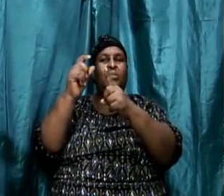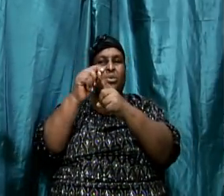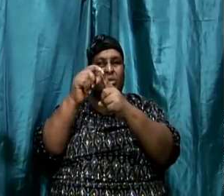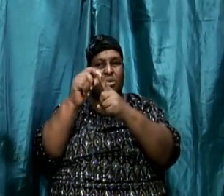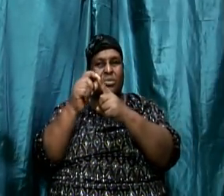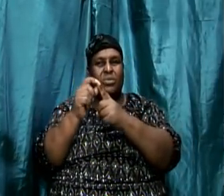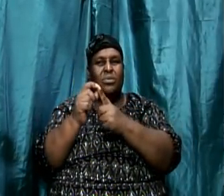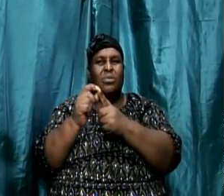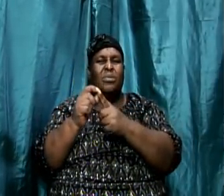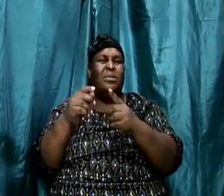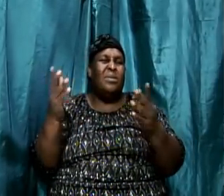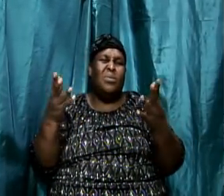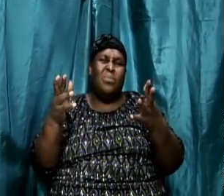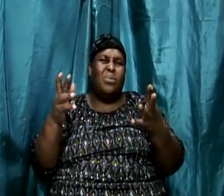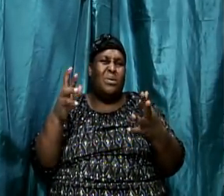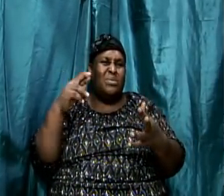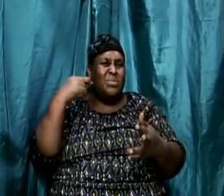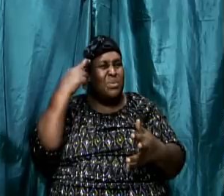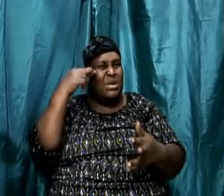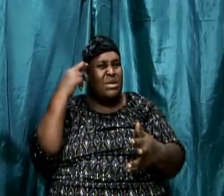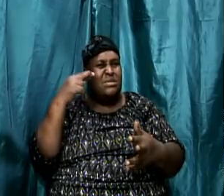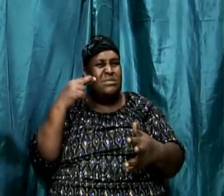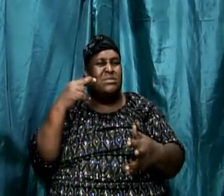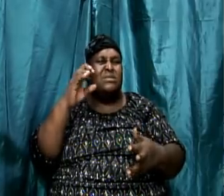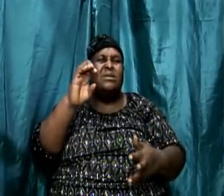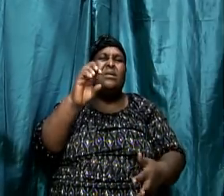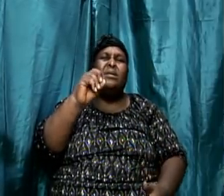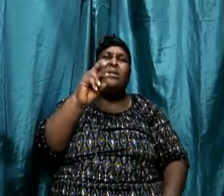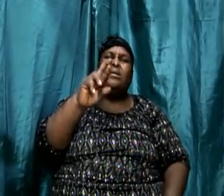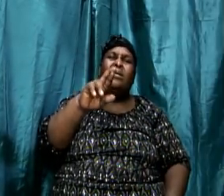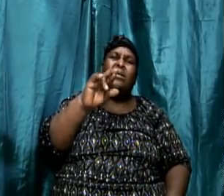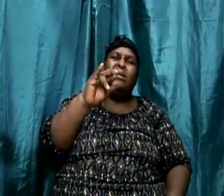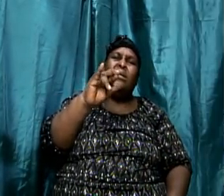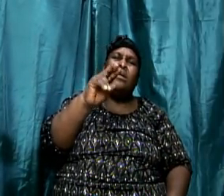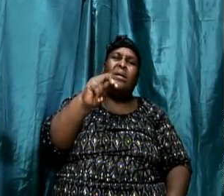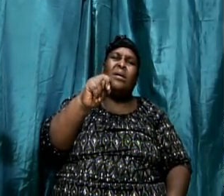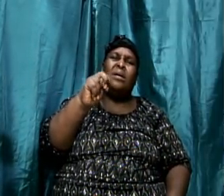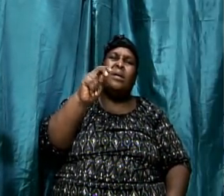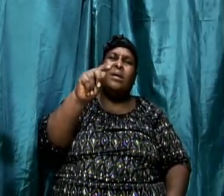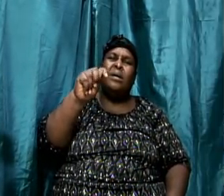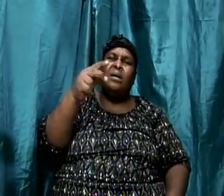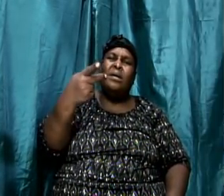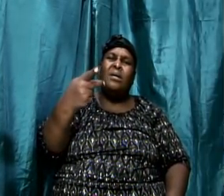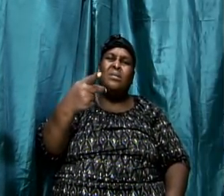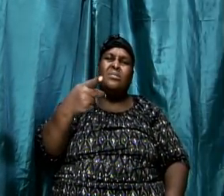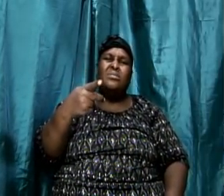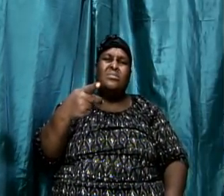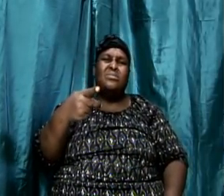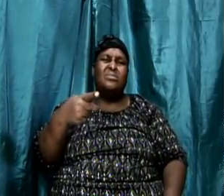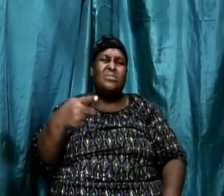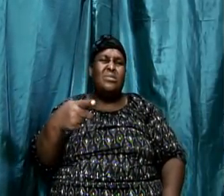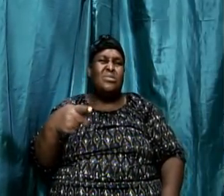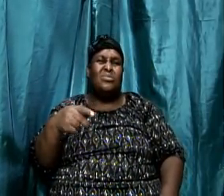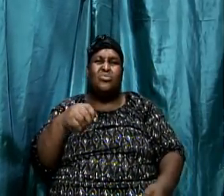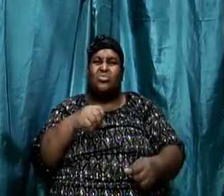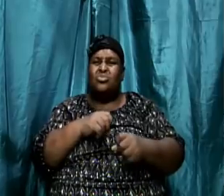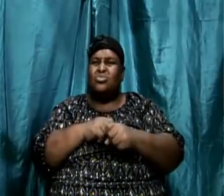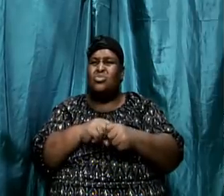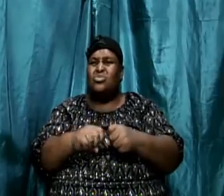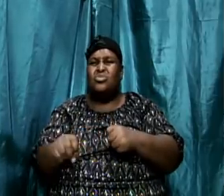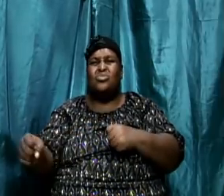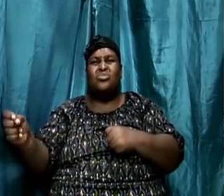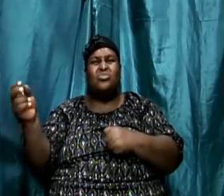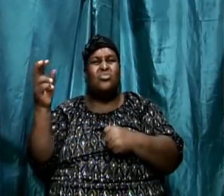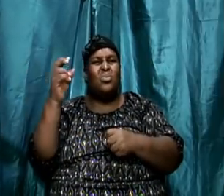What was the reason why Corinth was so corrupt? If I wonder, a lot had to do